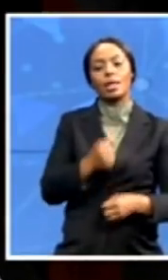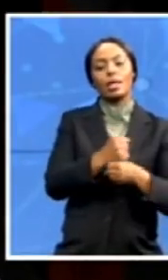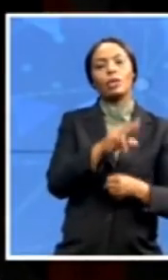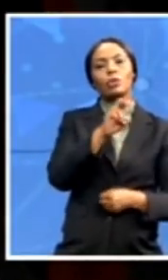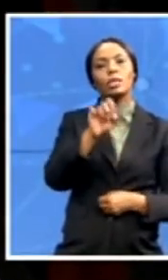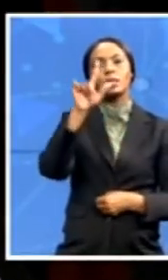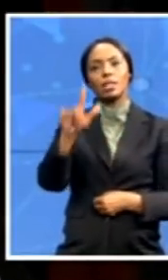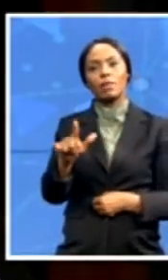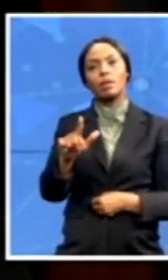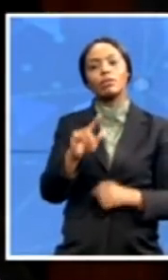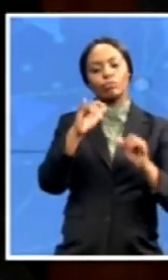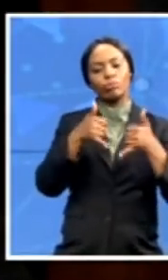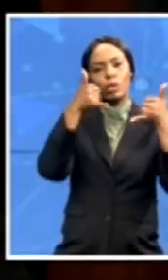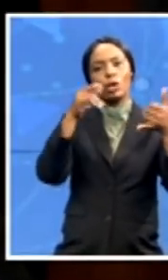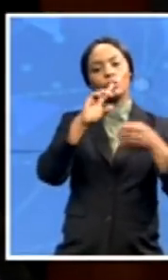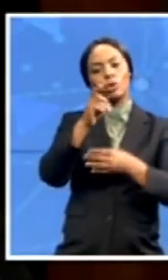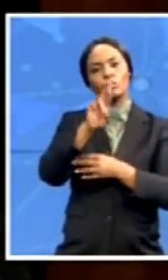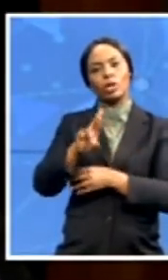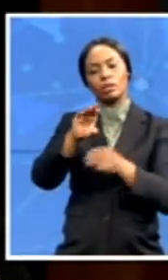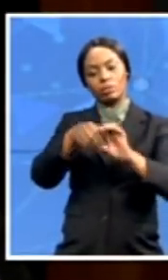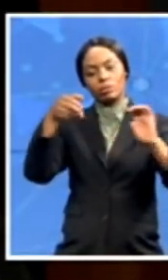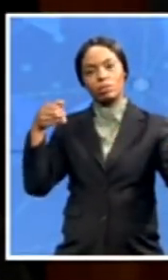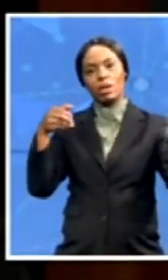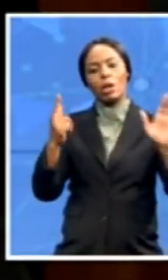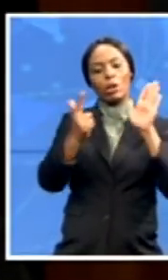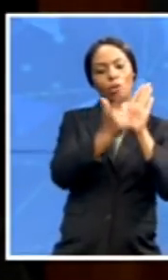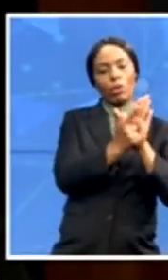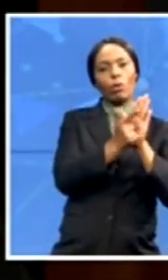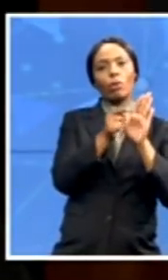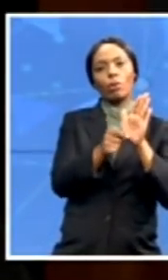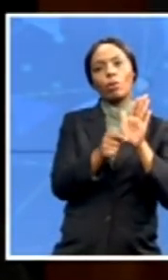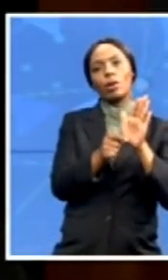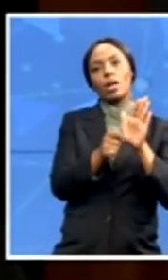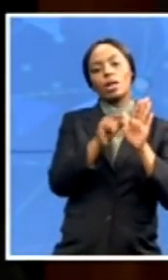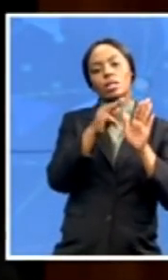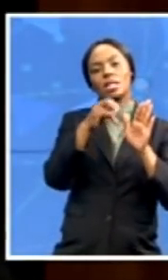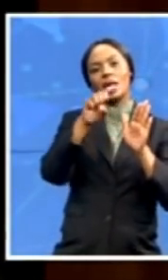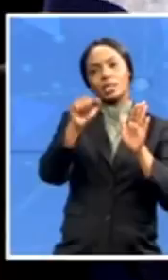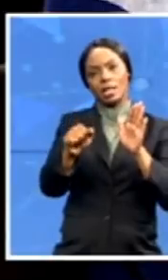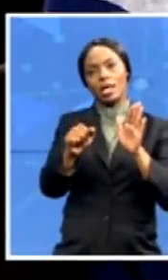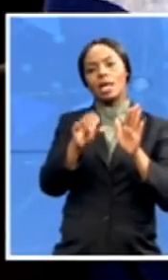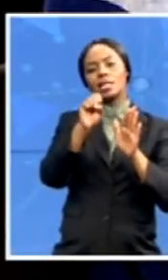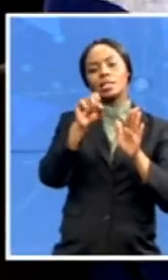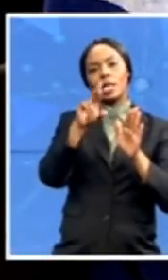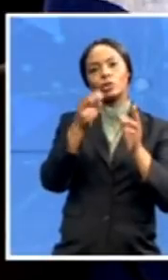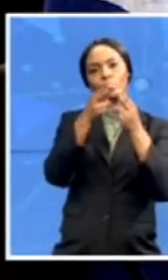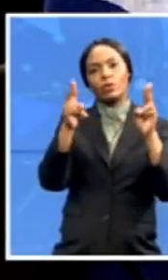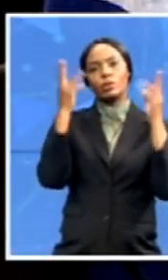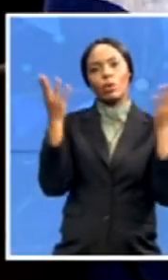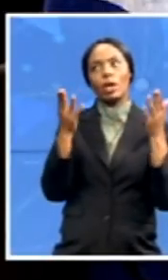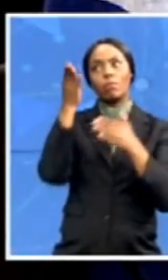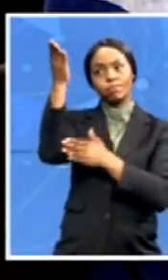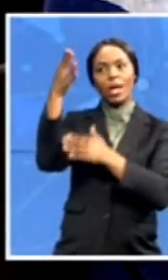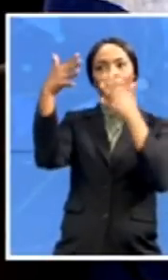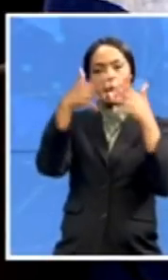of Laws on Norris Cosa, Salisbury University, United States of America. And then, two